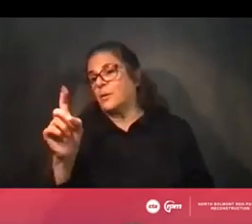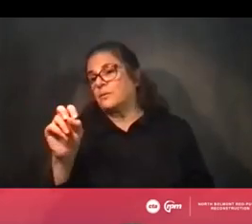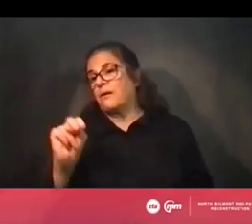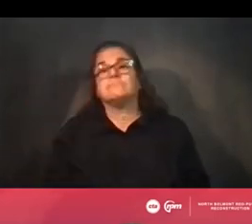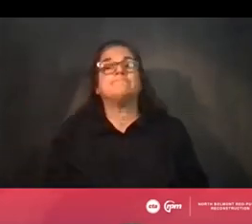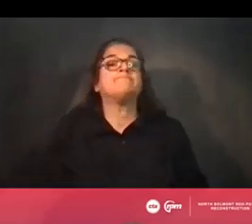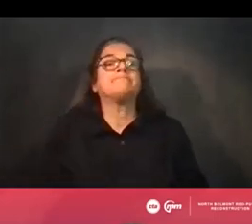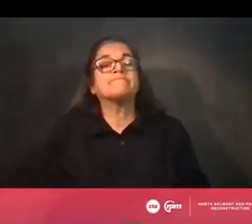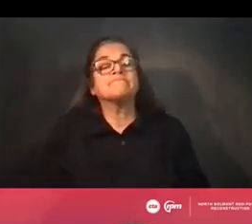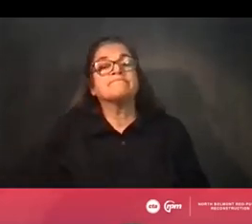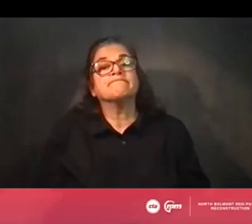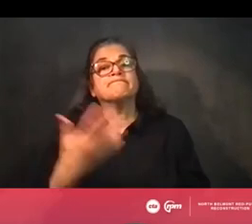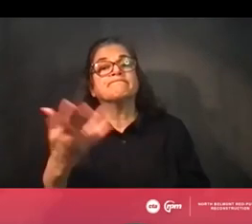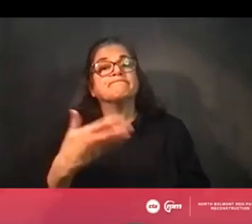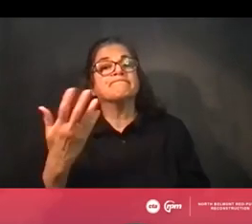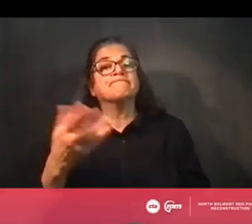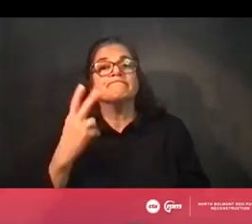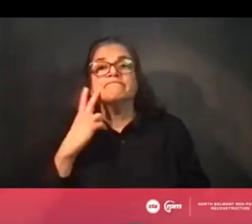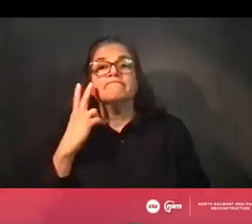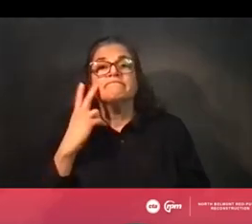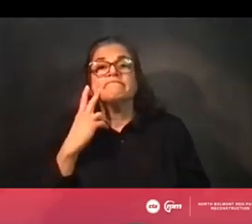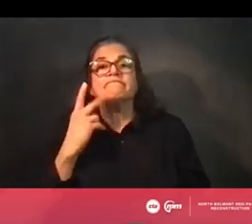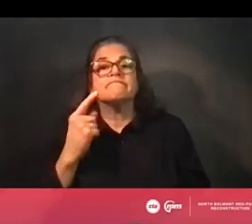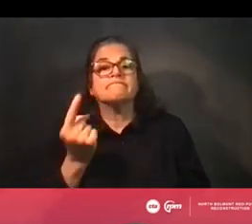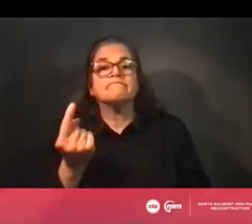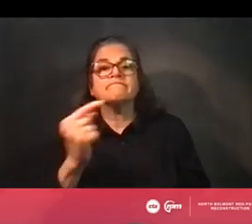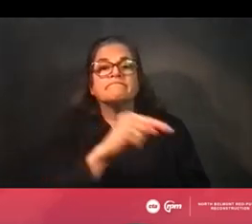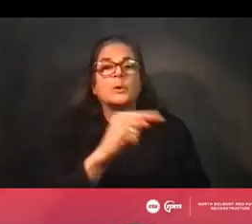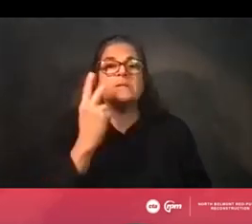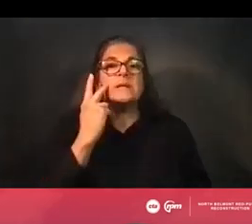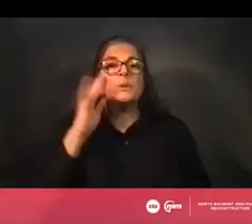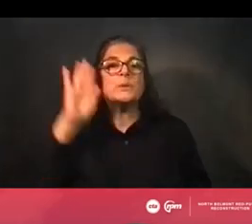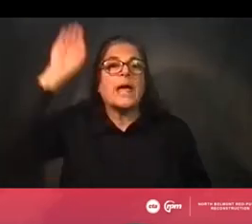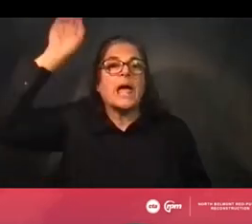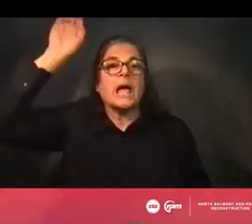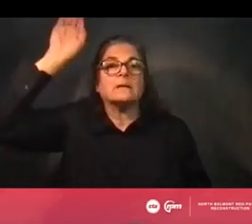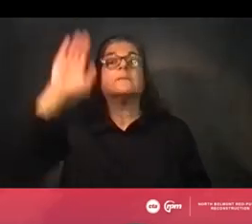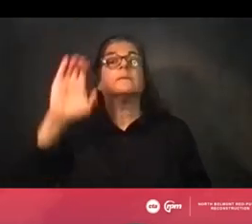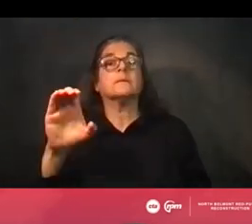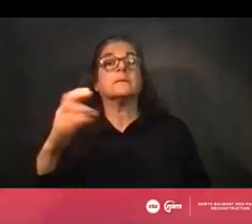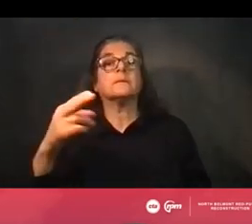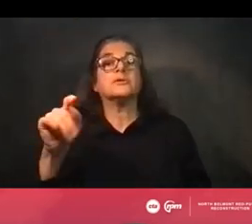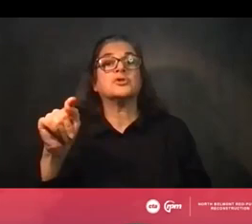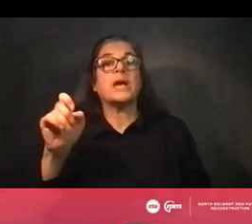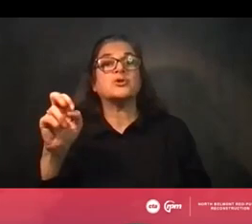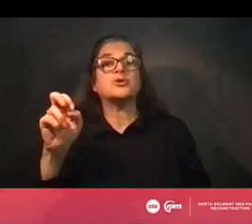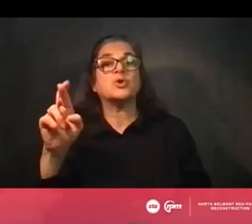Um, let's see. I'll go back to our hands. Looks like Chester, you have your hand up again. Can we give it another try?